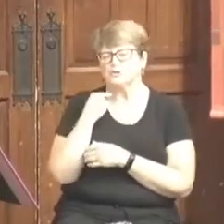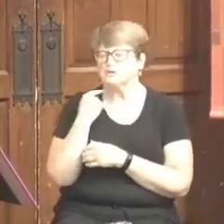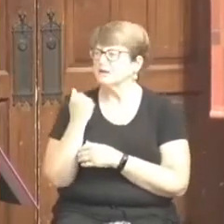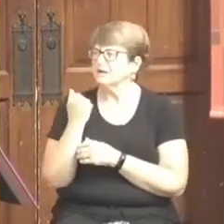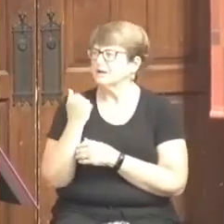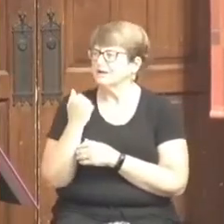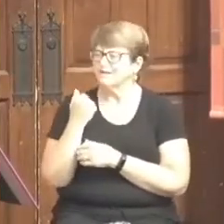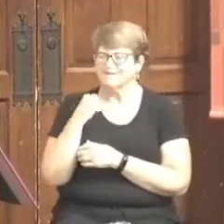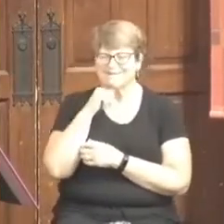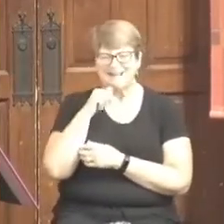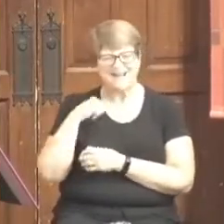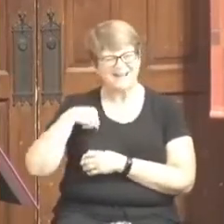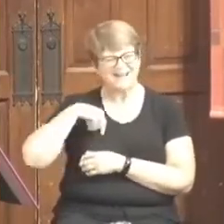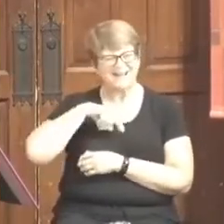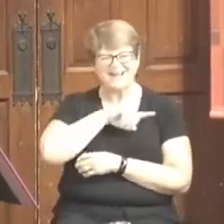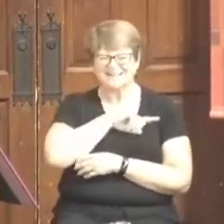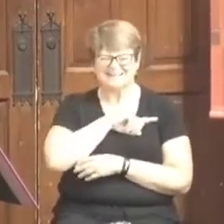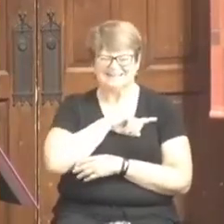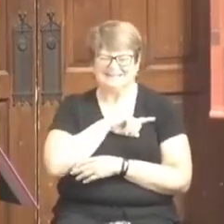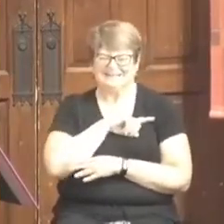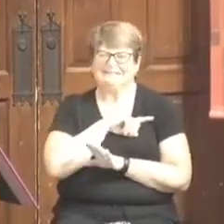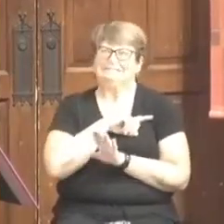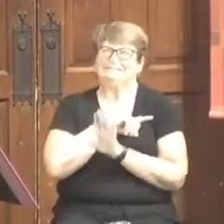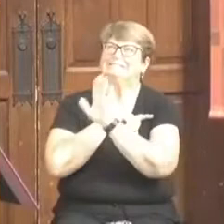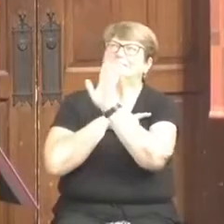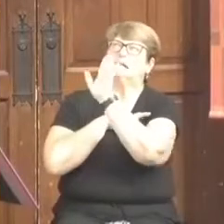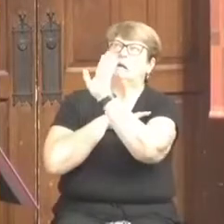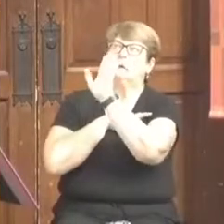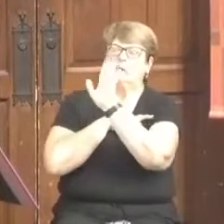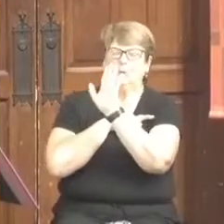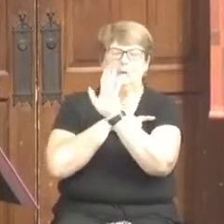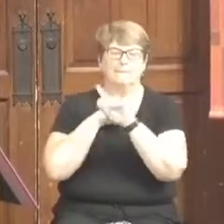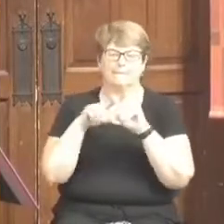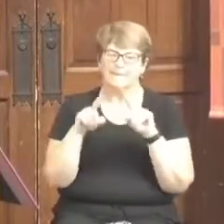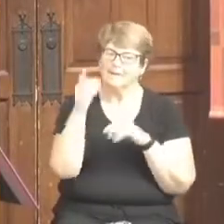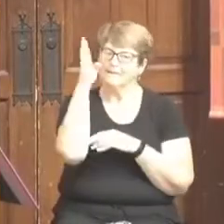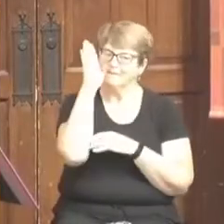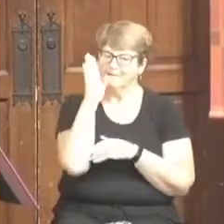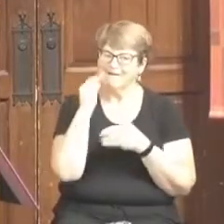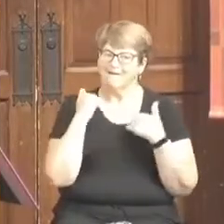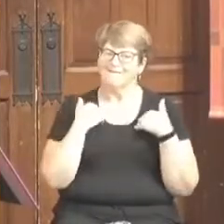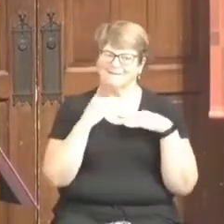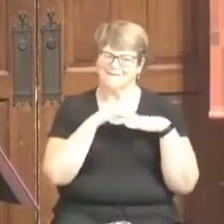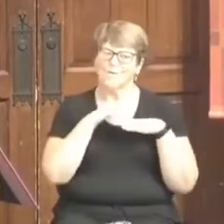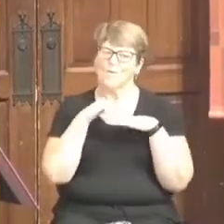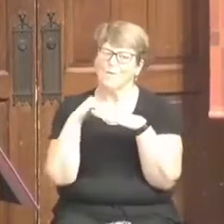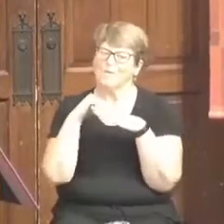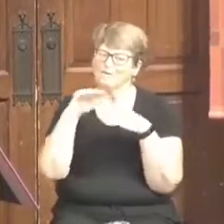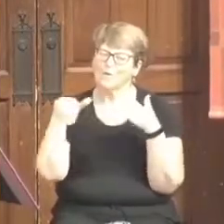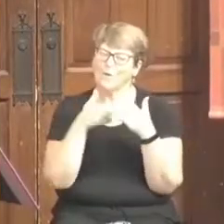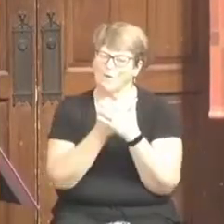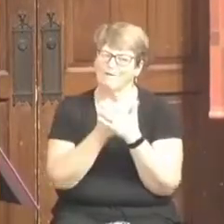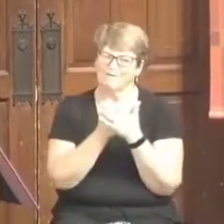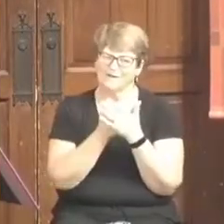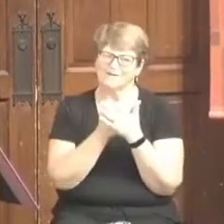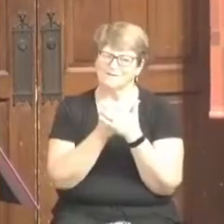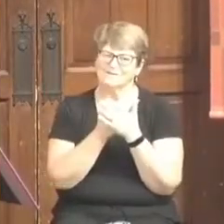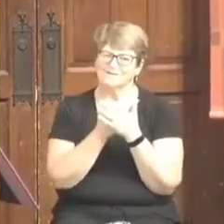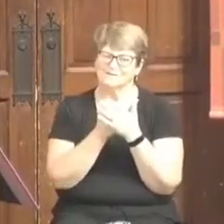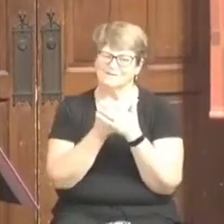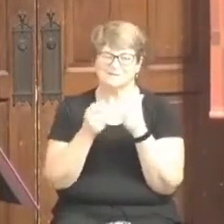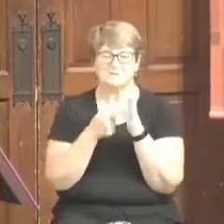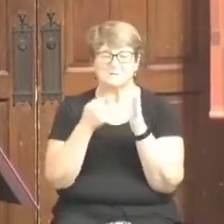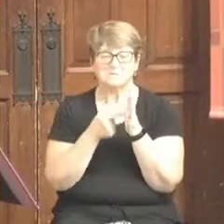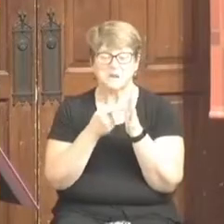us. No. God has a calling for every one of us. Sometimes it's into pastoral ministry.